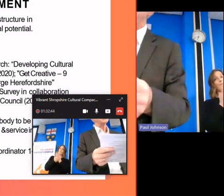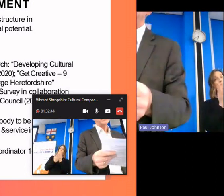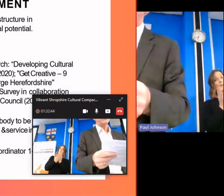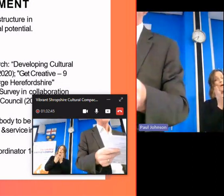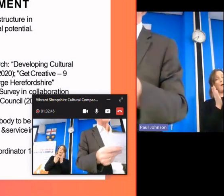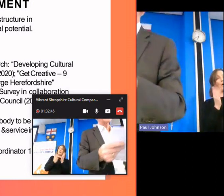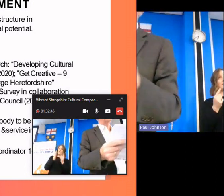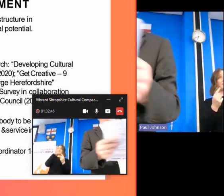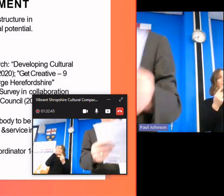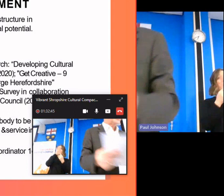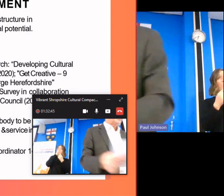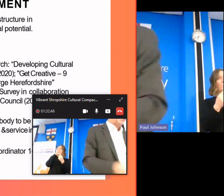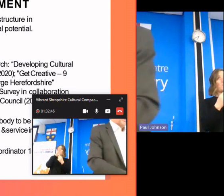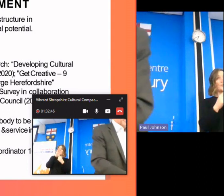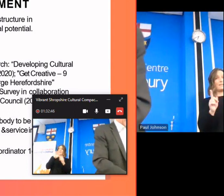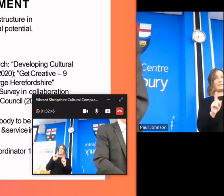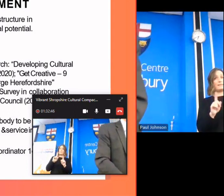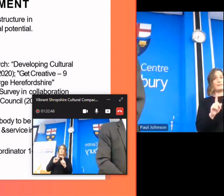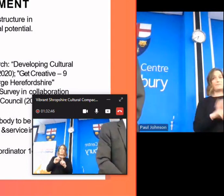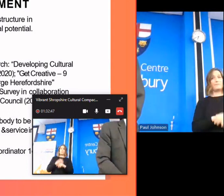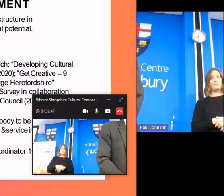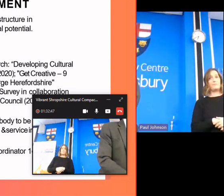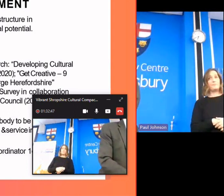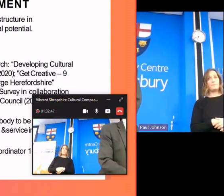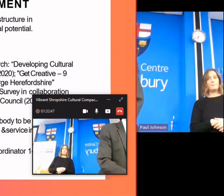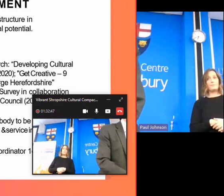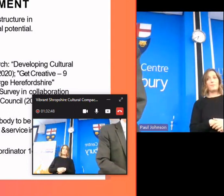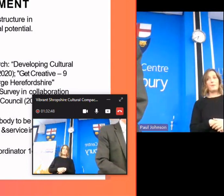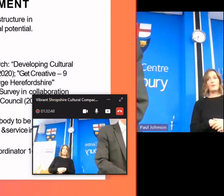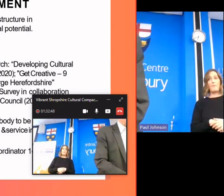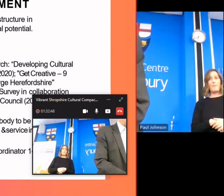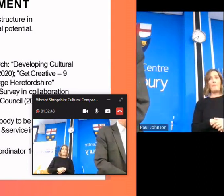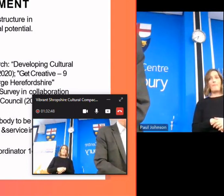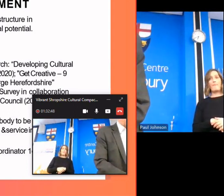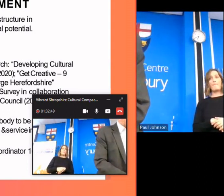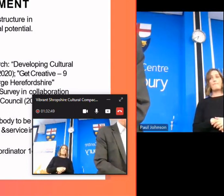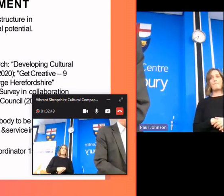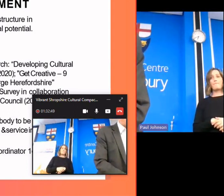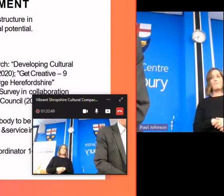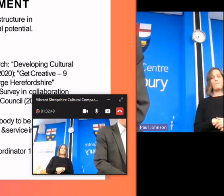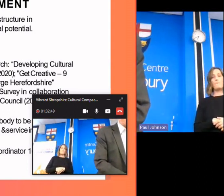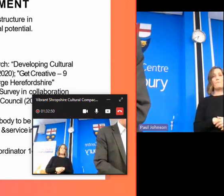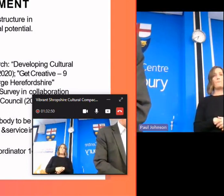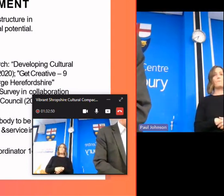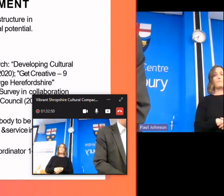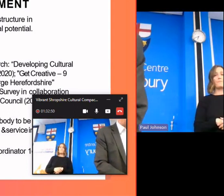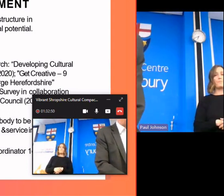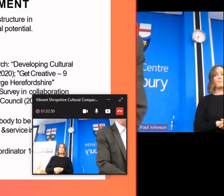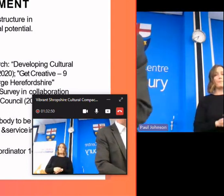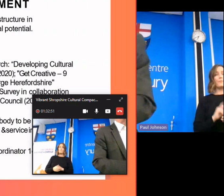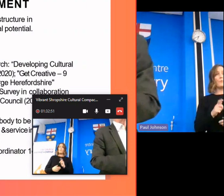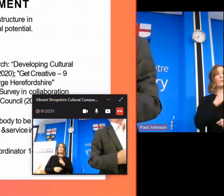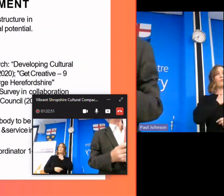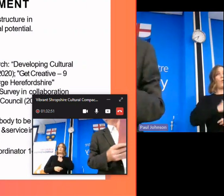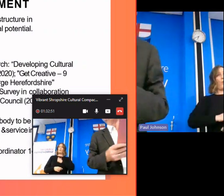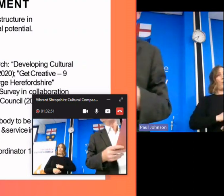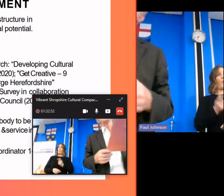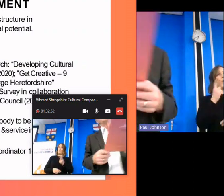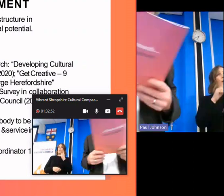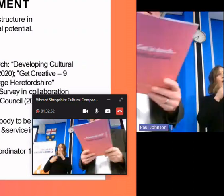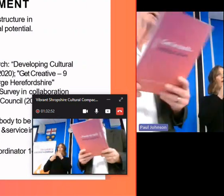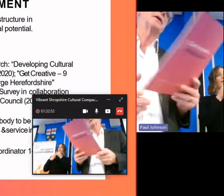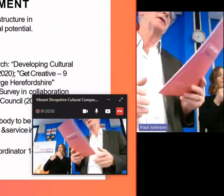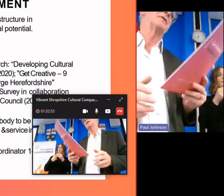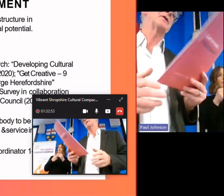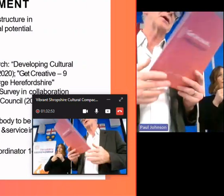crucially was the uh uh role of the leadership and the role